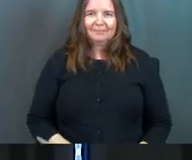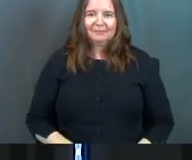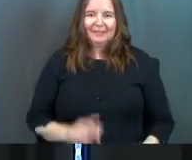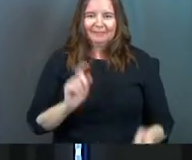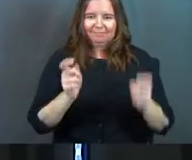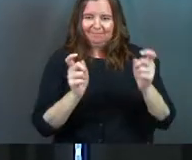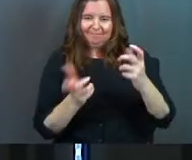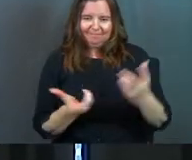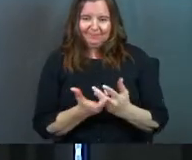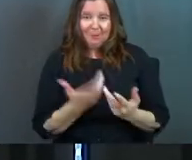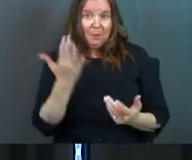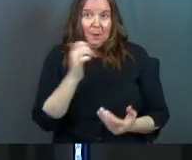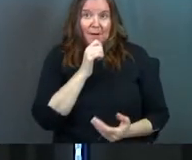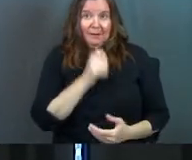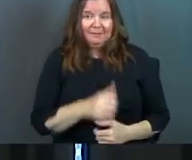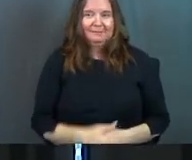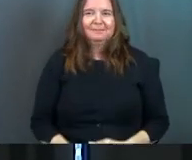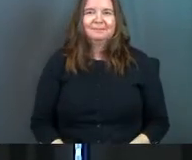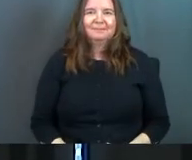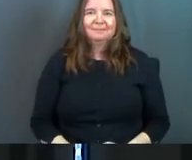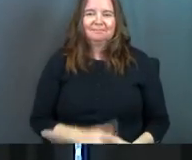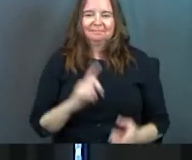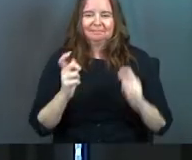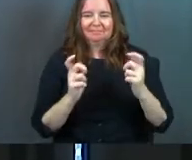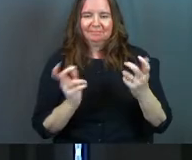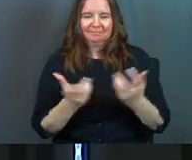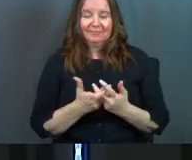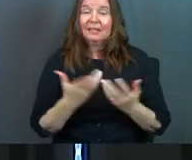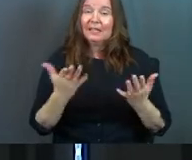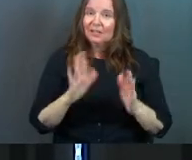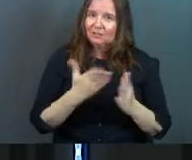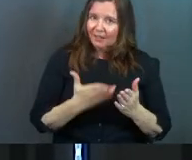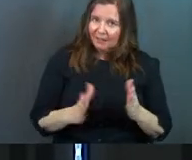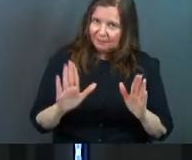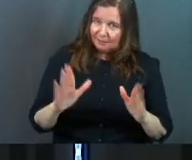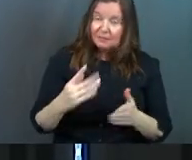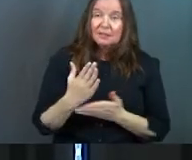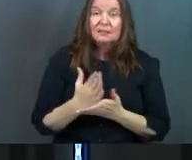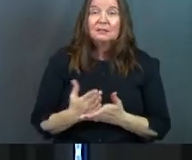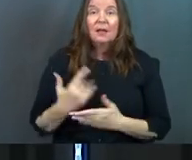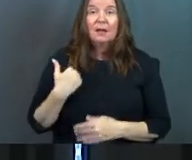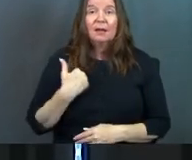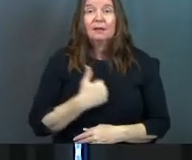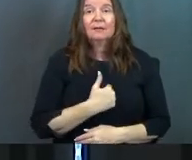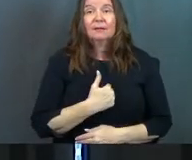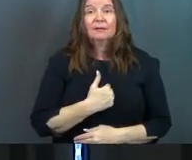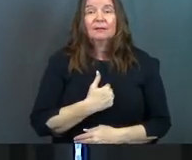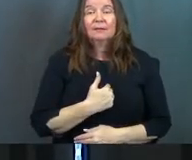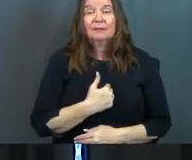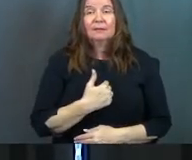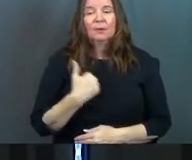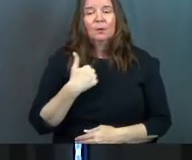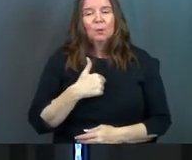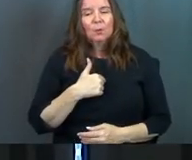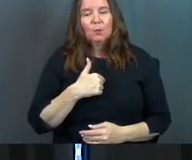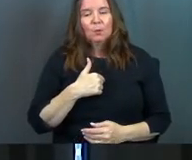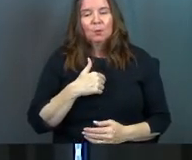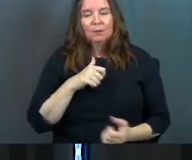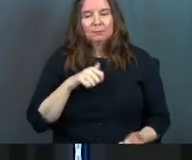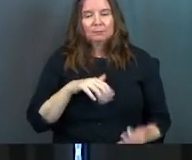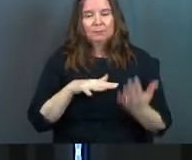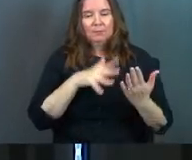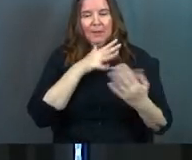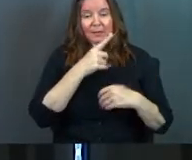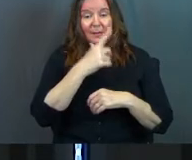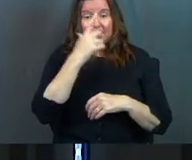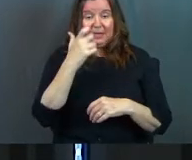Customize it. Why not? Customize it. Here's the deal. Some of us, we come to Mother's